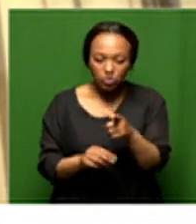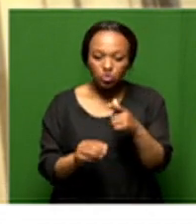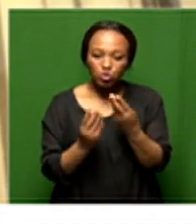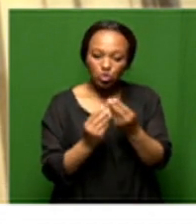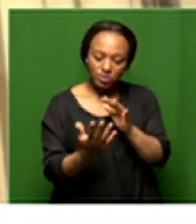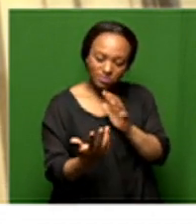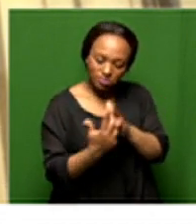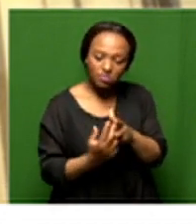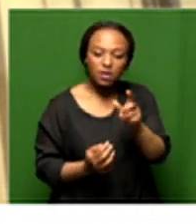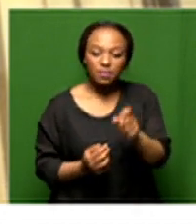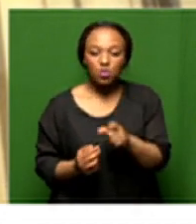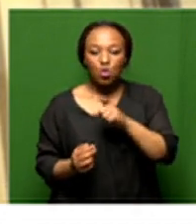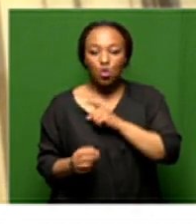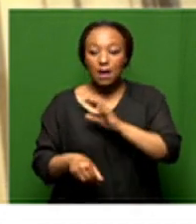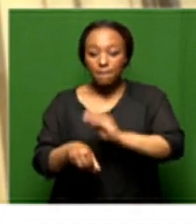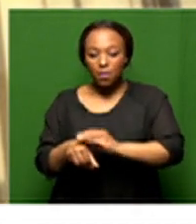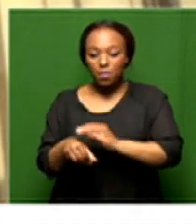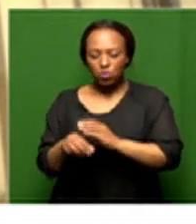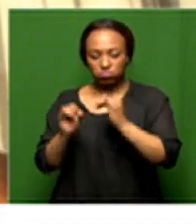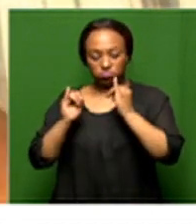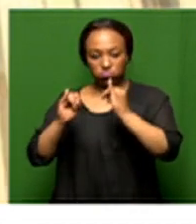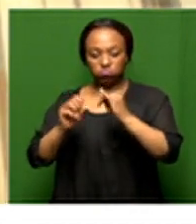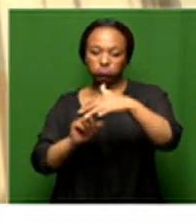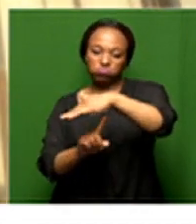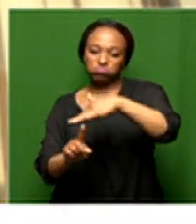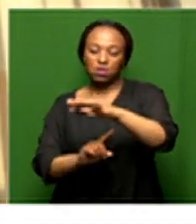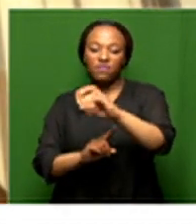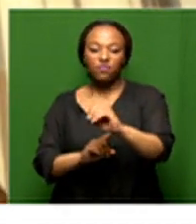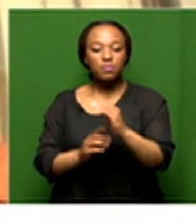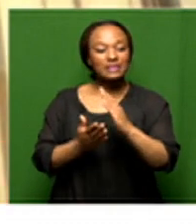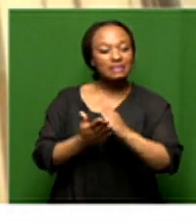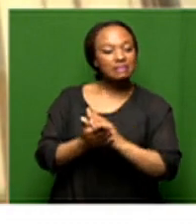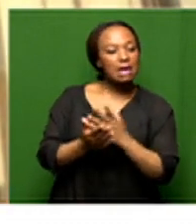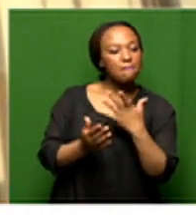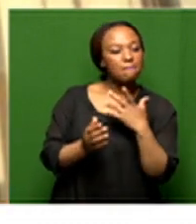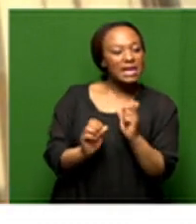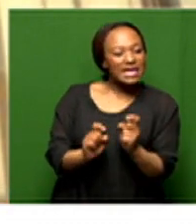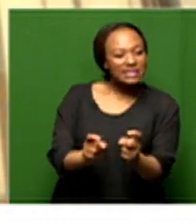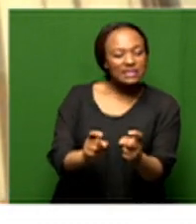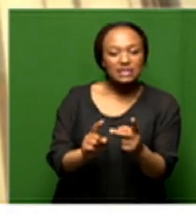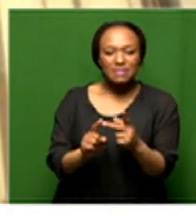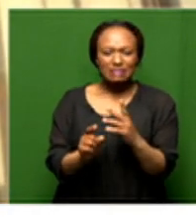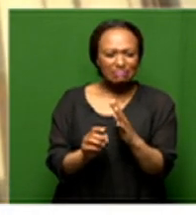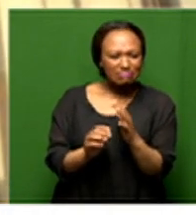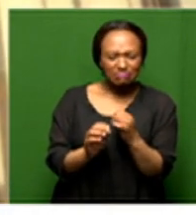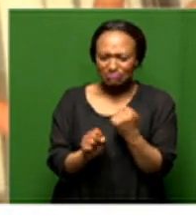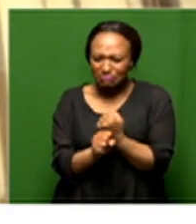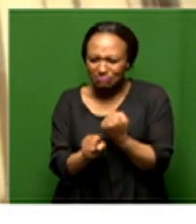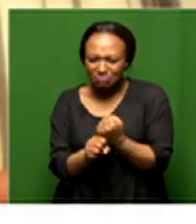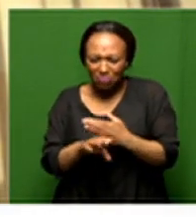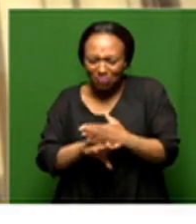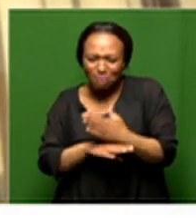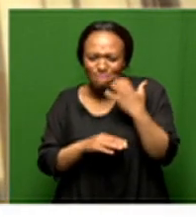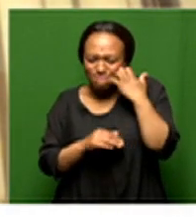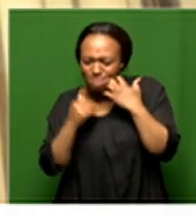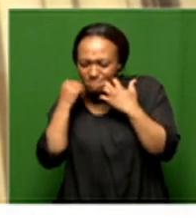of appreciation that you are confronted with the crisis there must be some agency must be a bit aggressive we must be innovative like